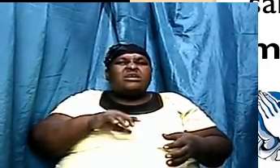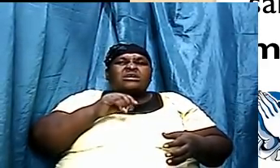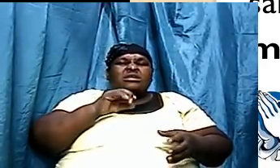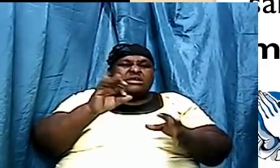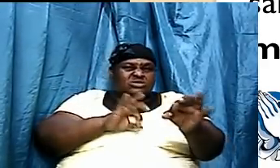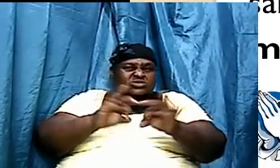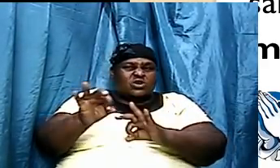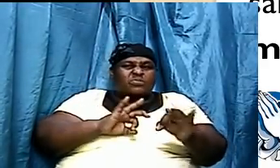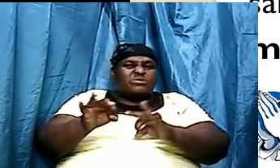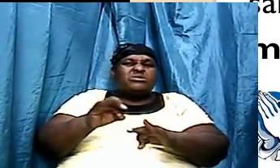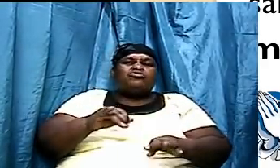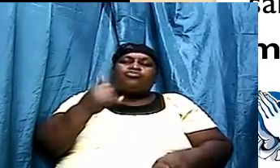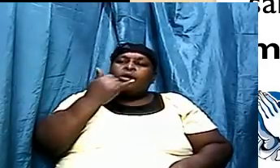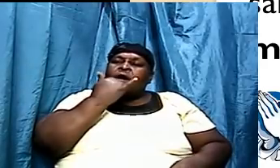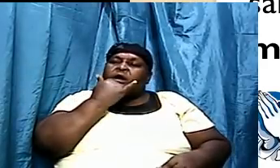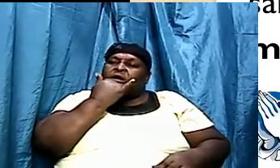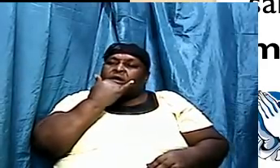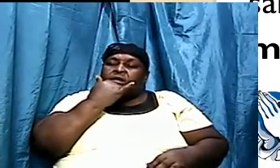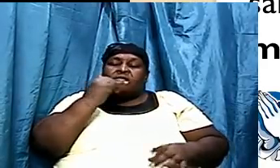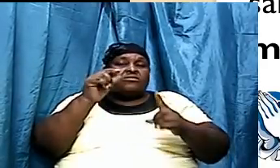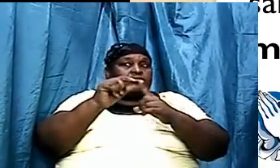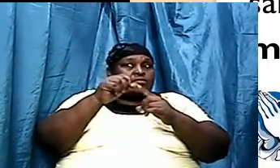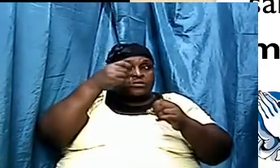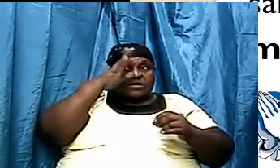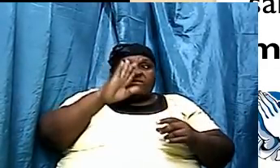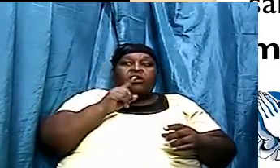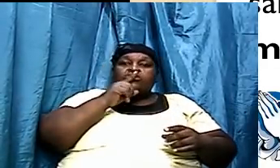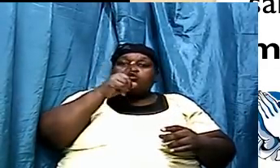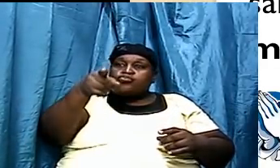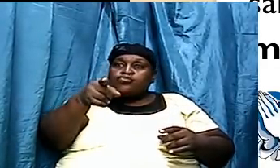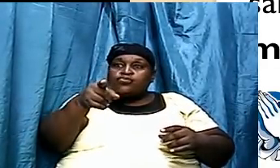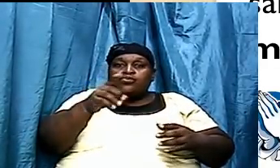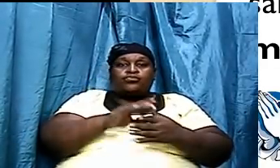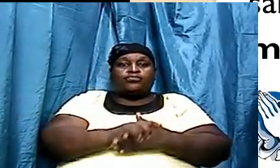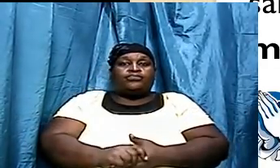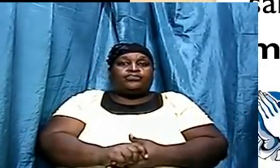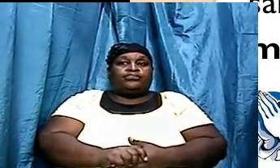Because the word of God is true. It is true.